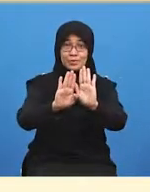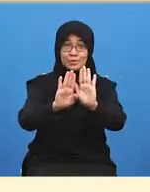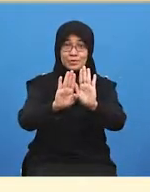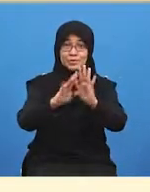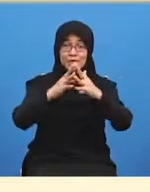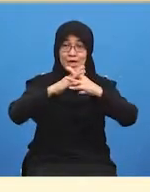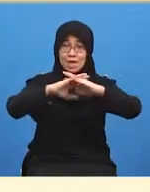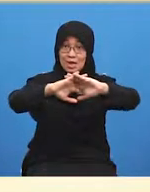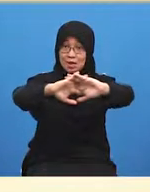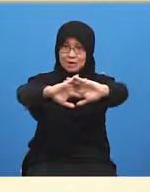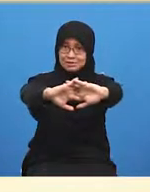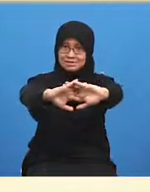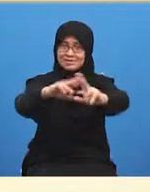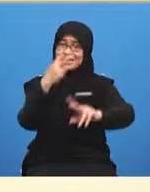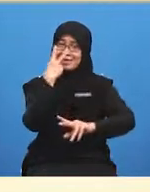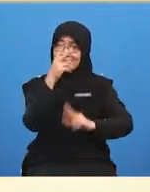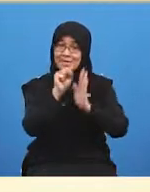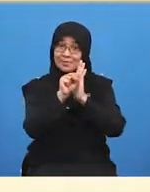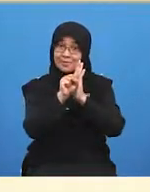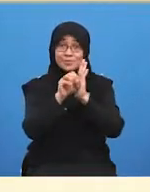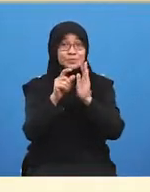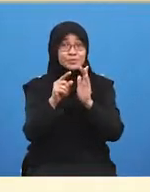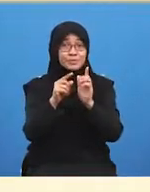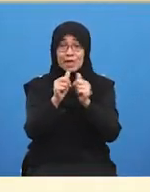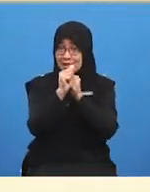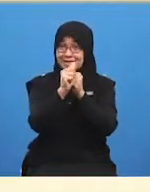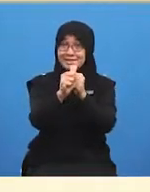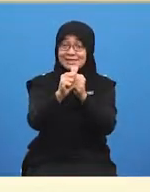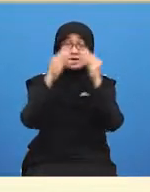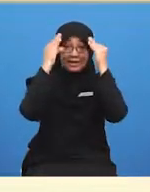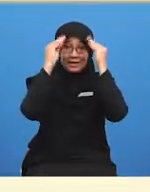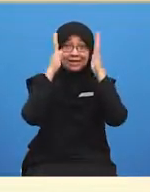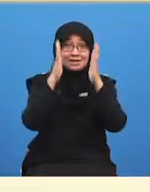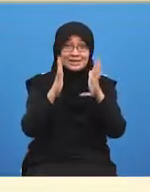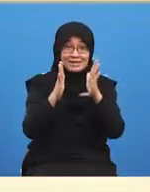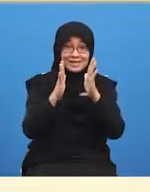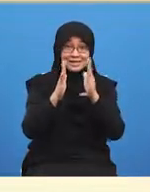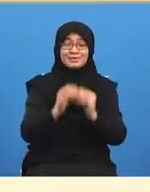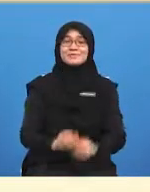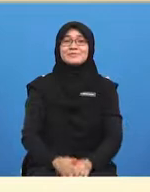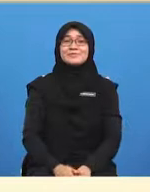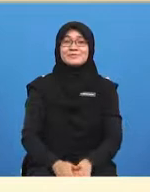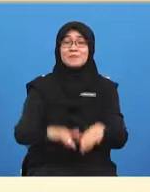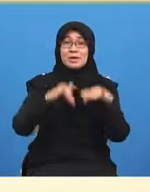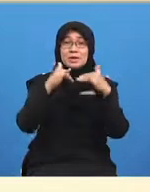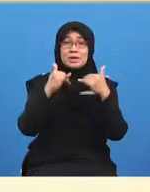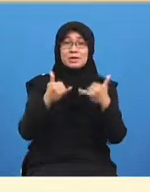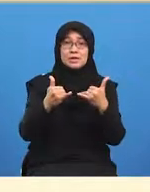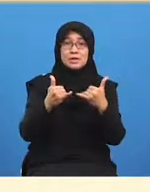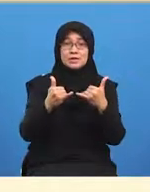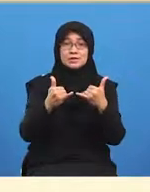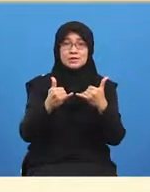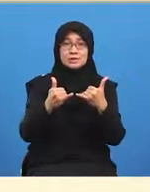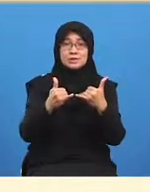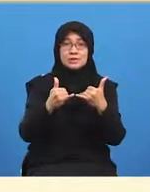one side ah beautiful now we are going to push